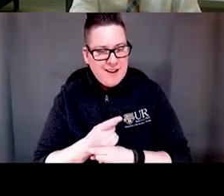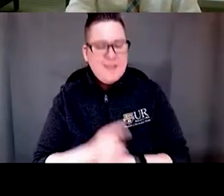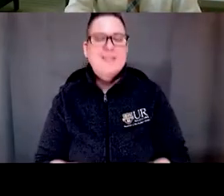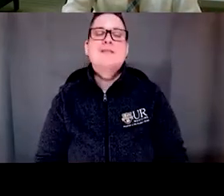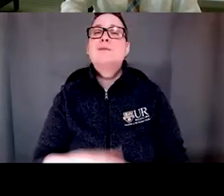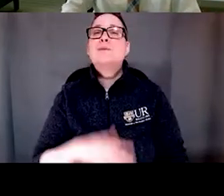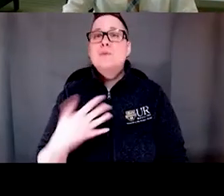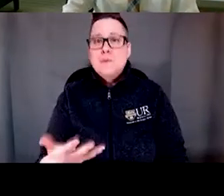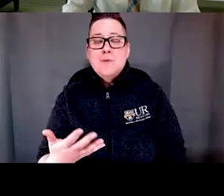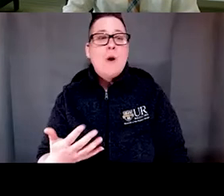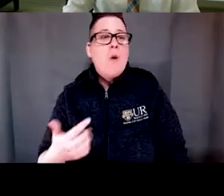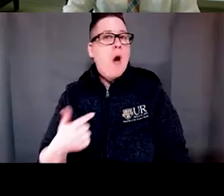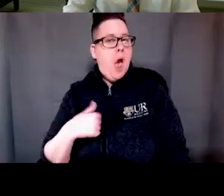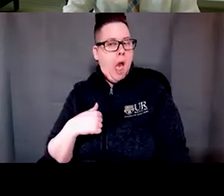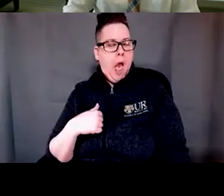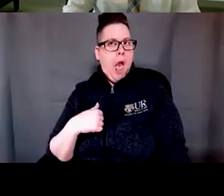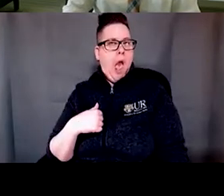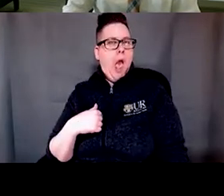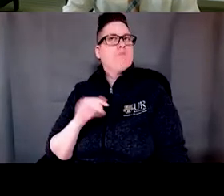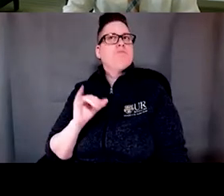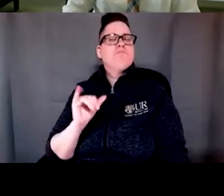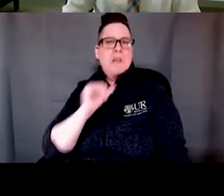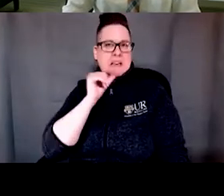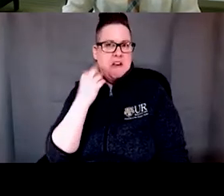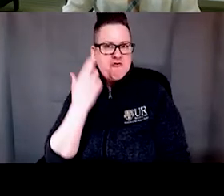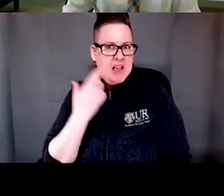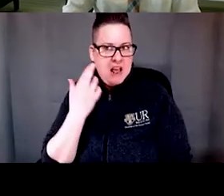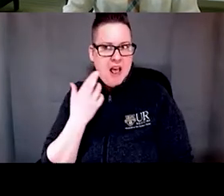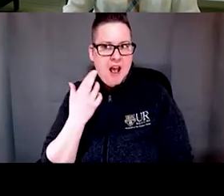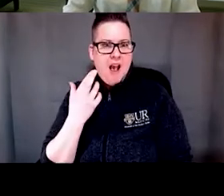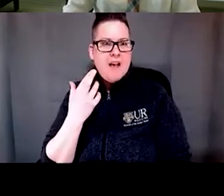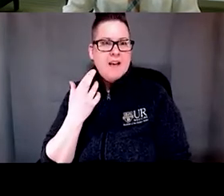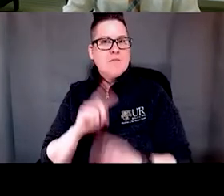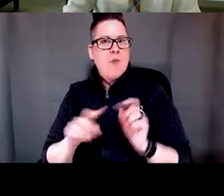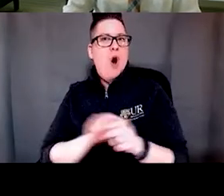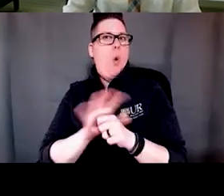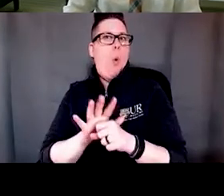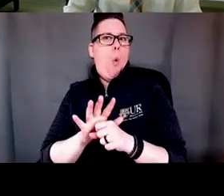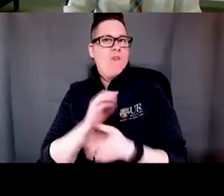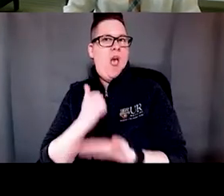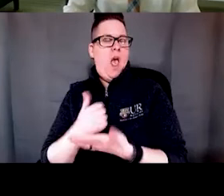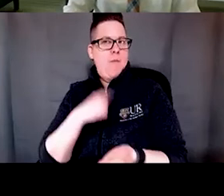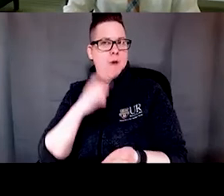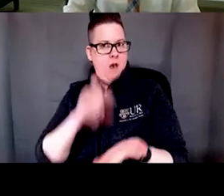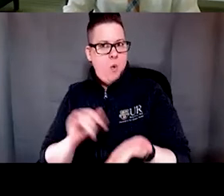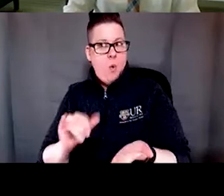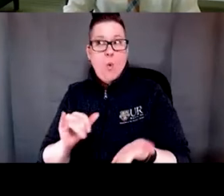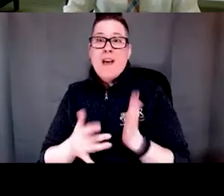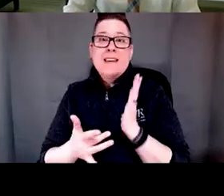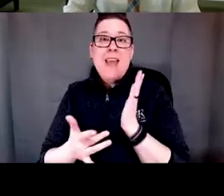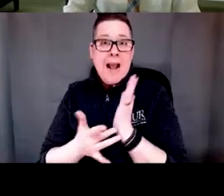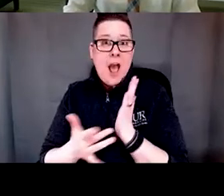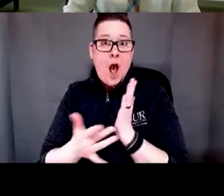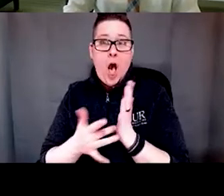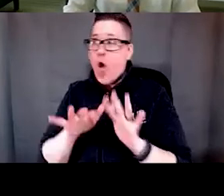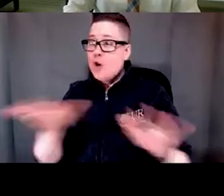so one of the things I didn't realize and COVID really highlighted this was the technology divide is real that I did